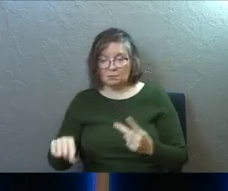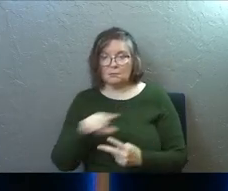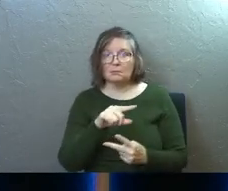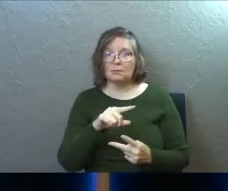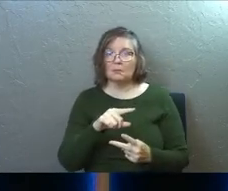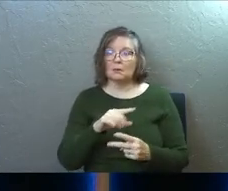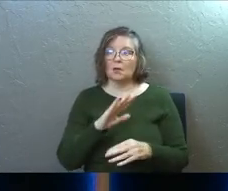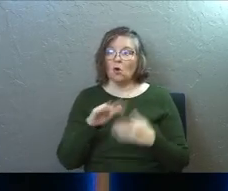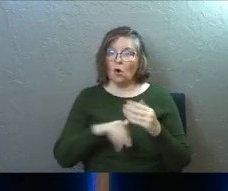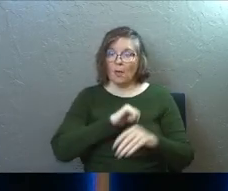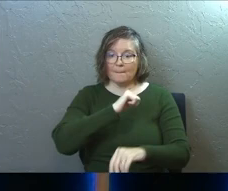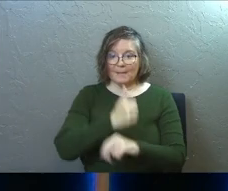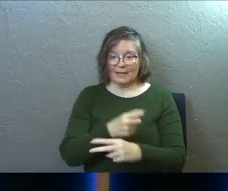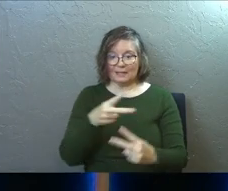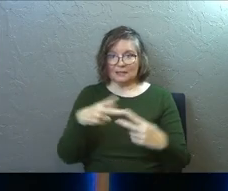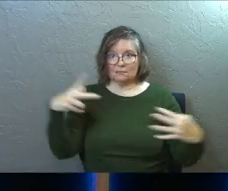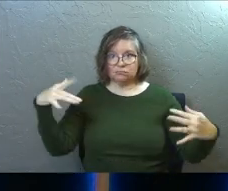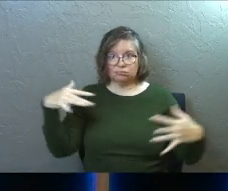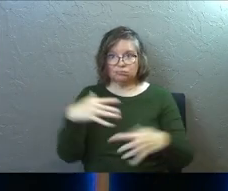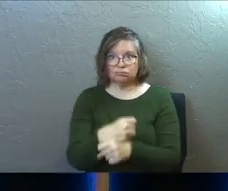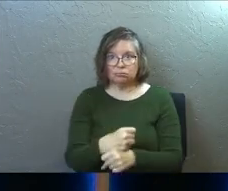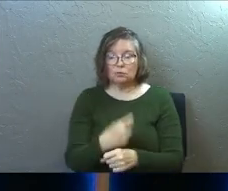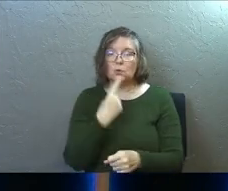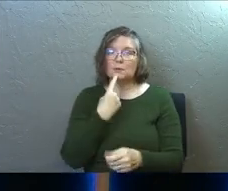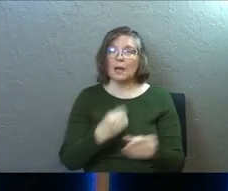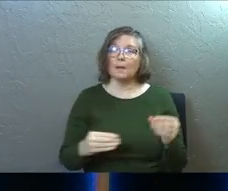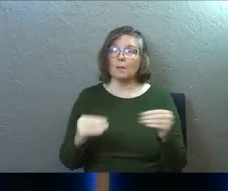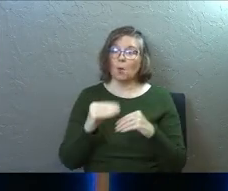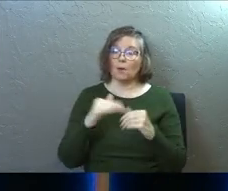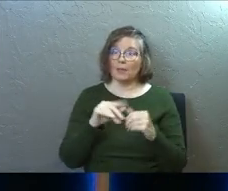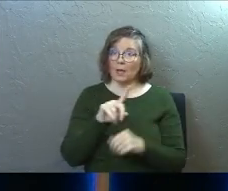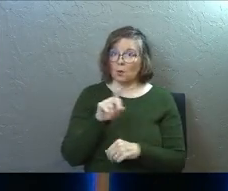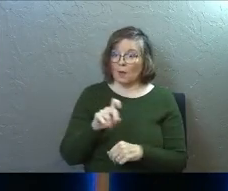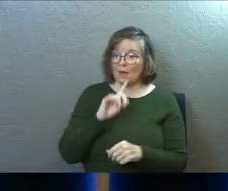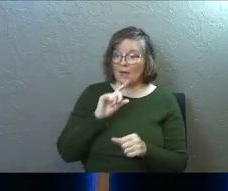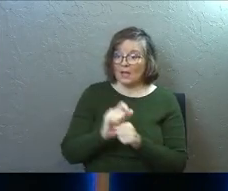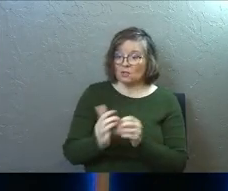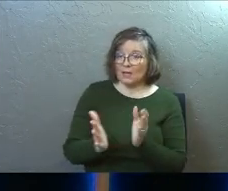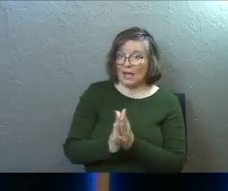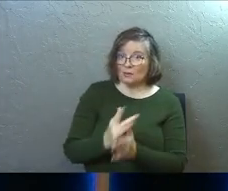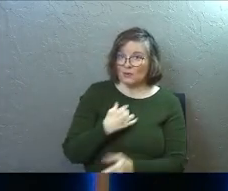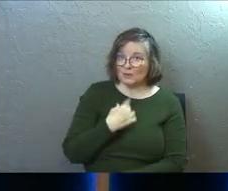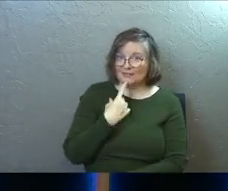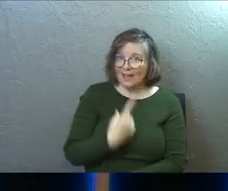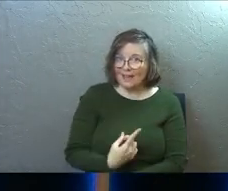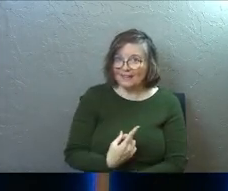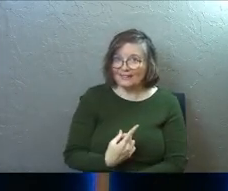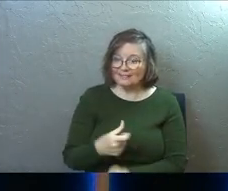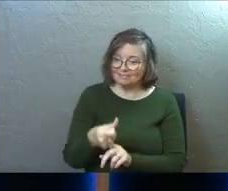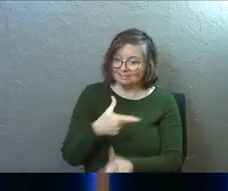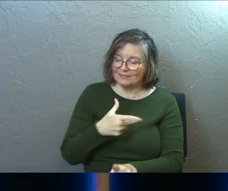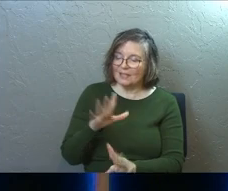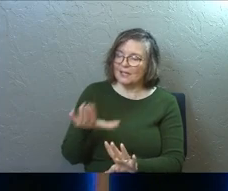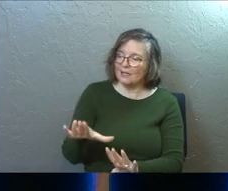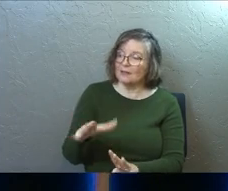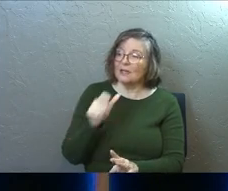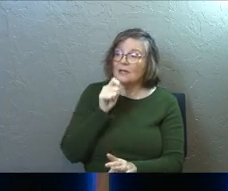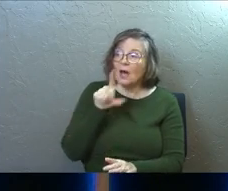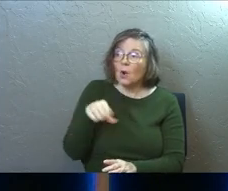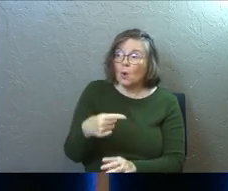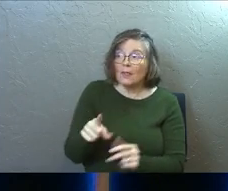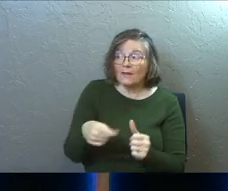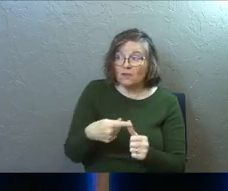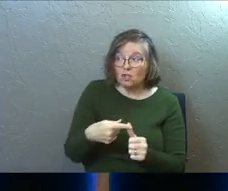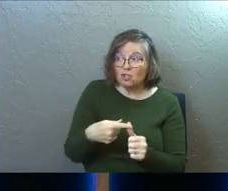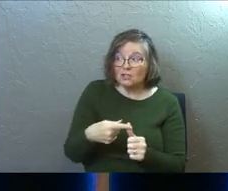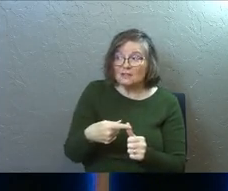all the prophets are based on these two commands. So again, he's saying more than the question actually asked him to say. He says, not only are